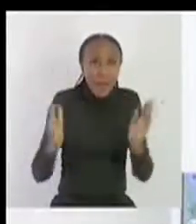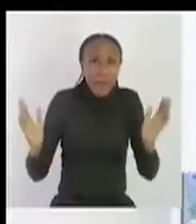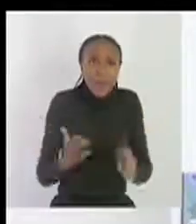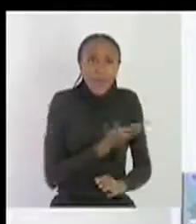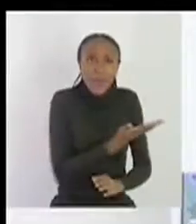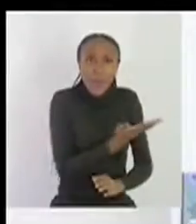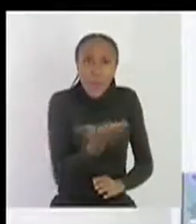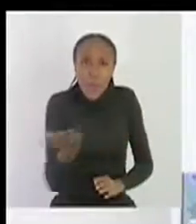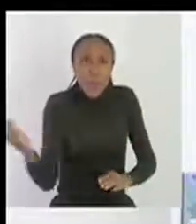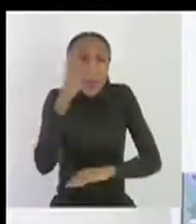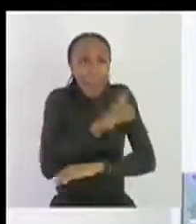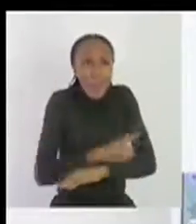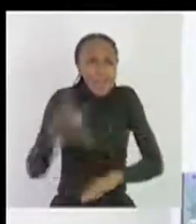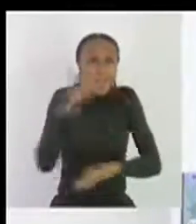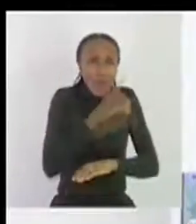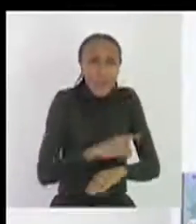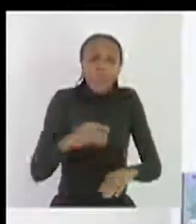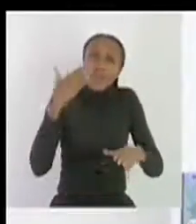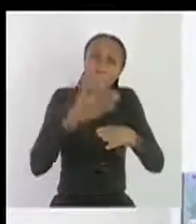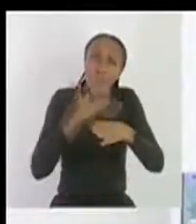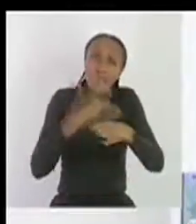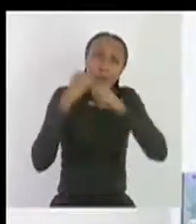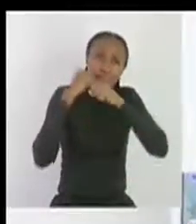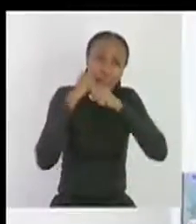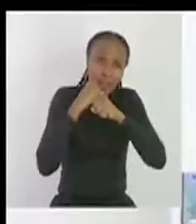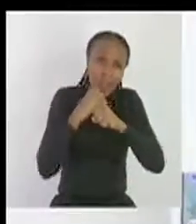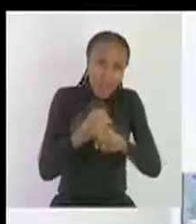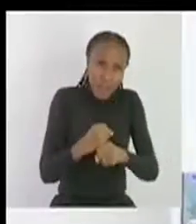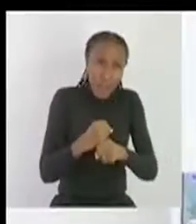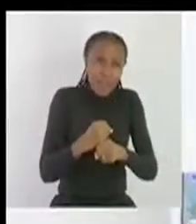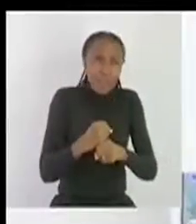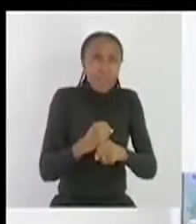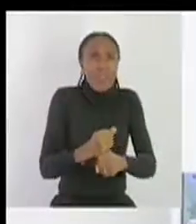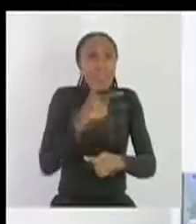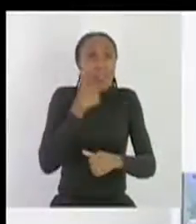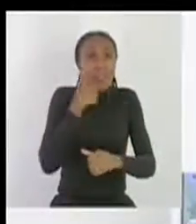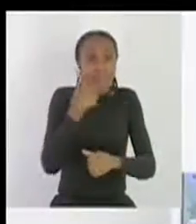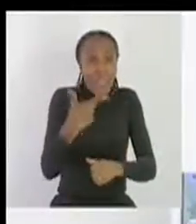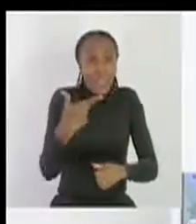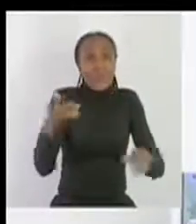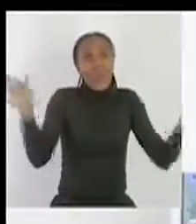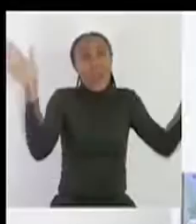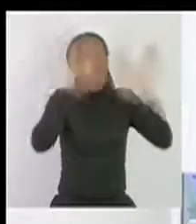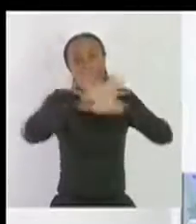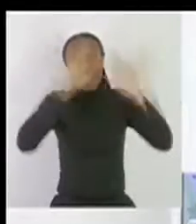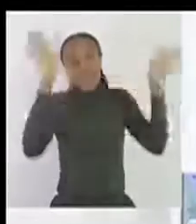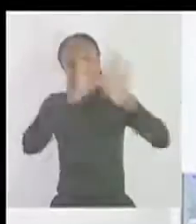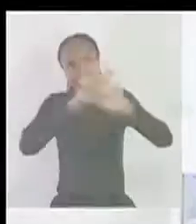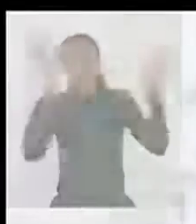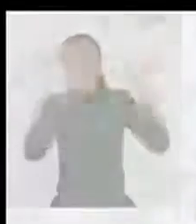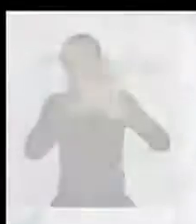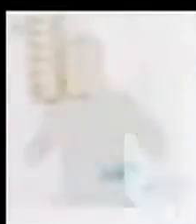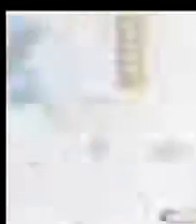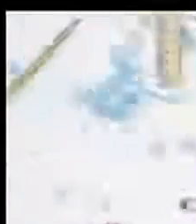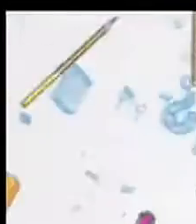day with your school work and then you put more effort i think i thank you and then enjoy your day bye